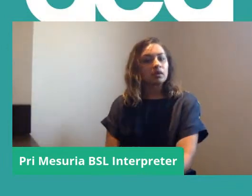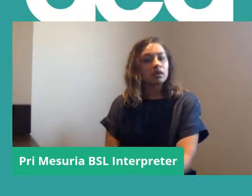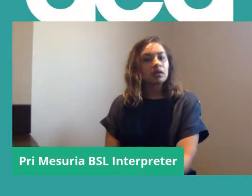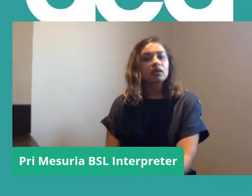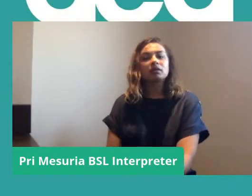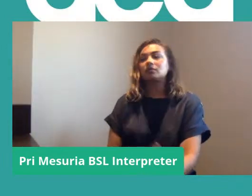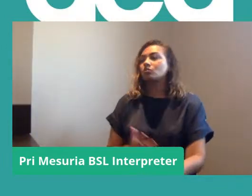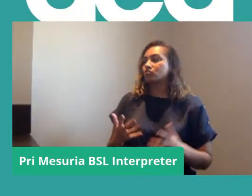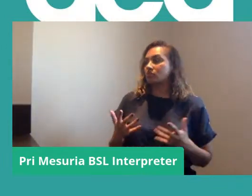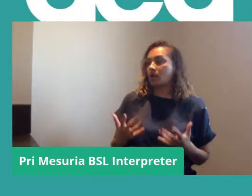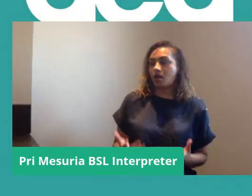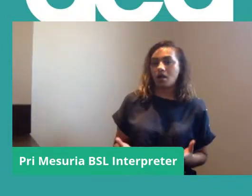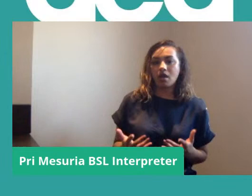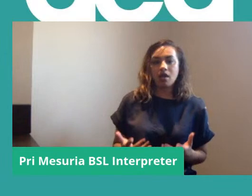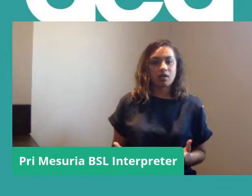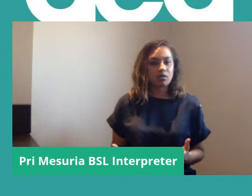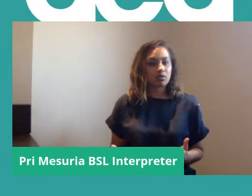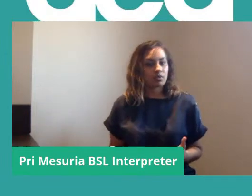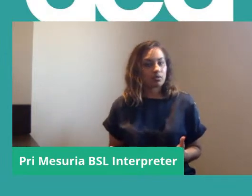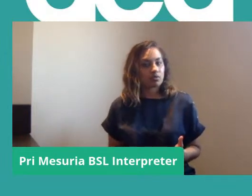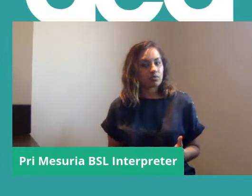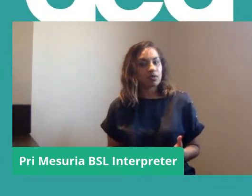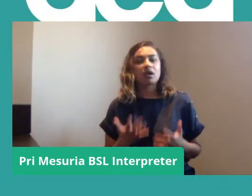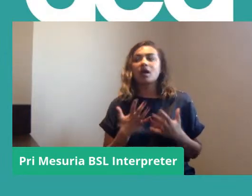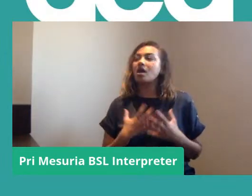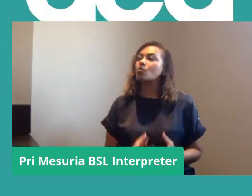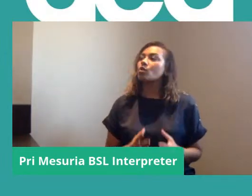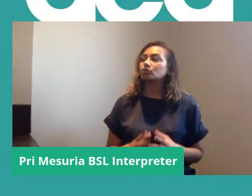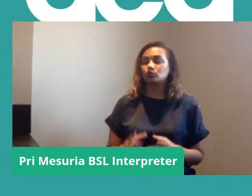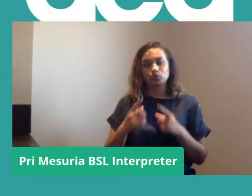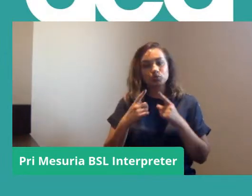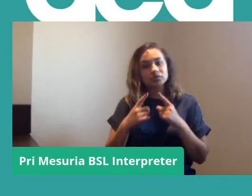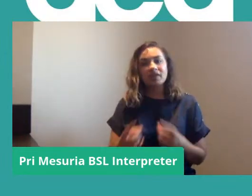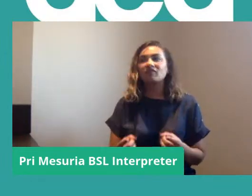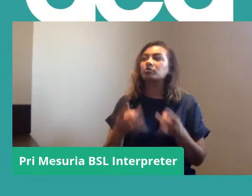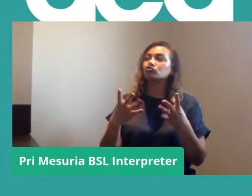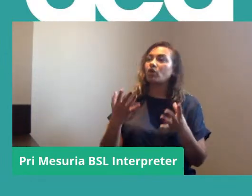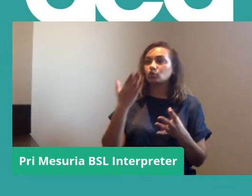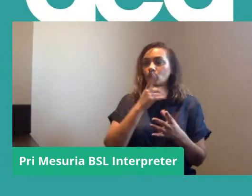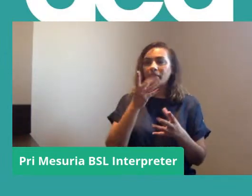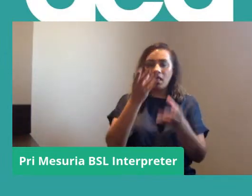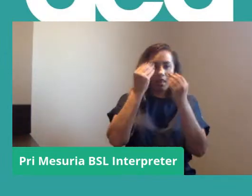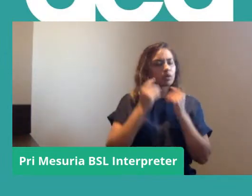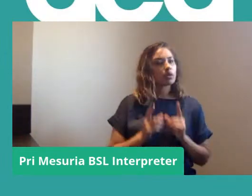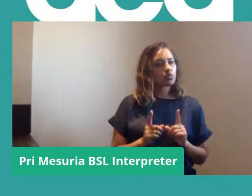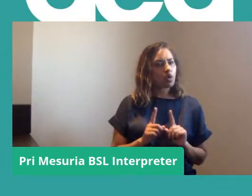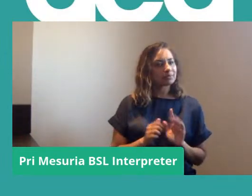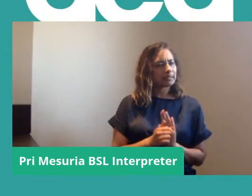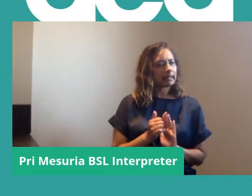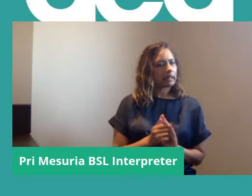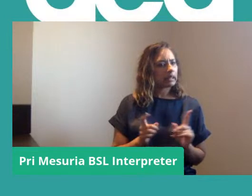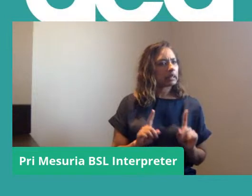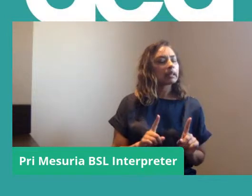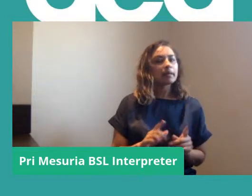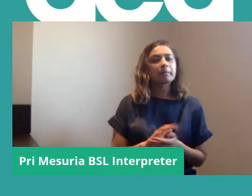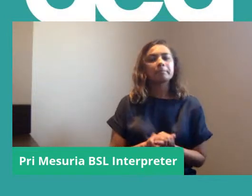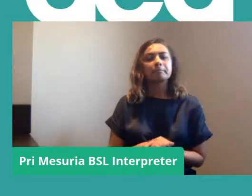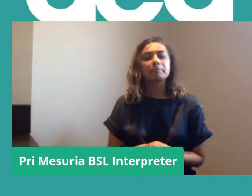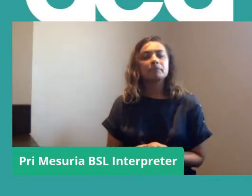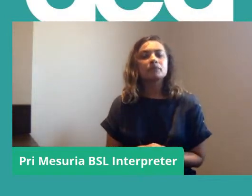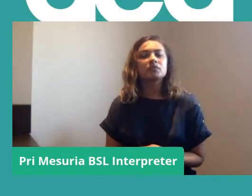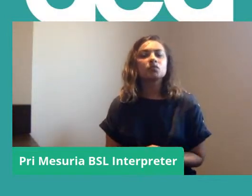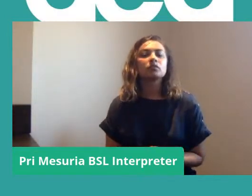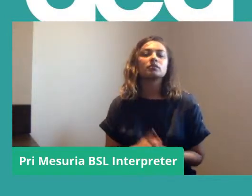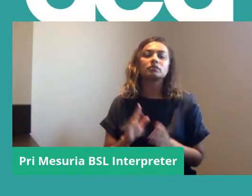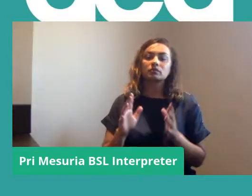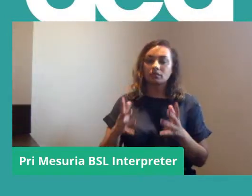where we are at now and kind of the other things I have taken away from strike school I think as I've said before it has